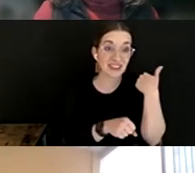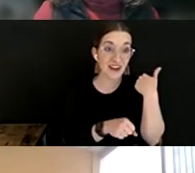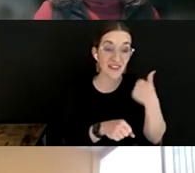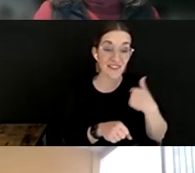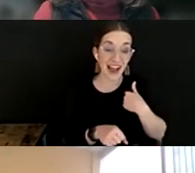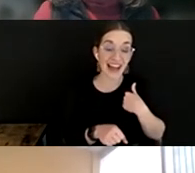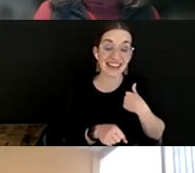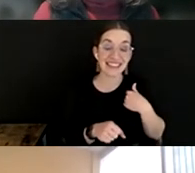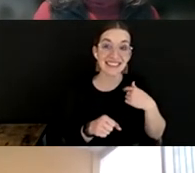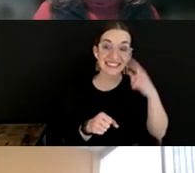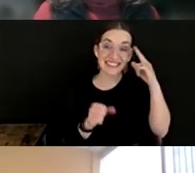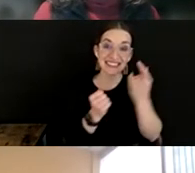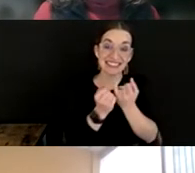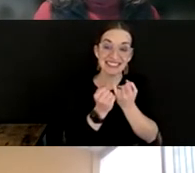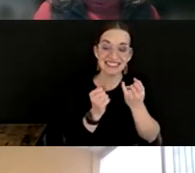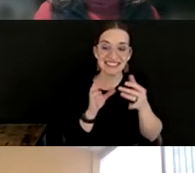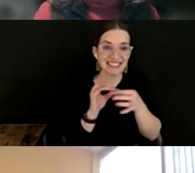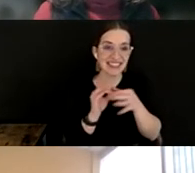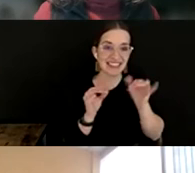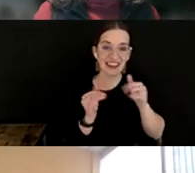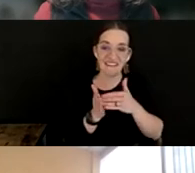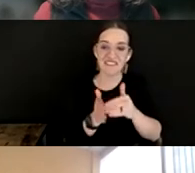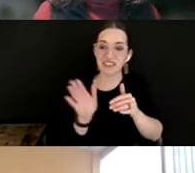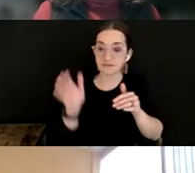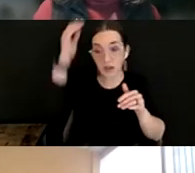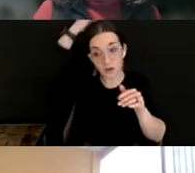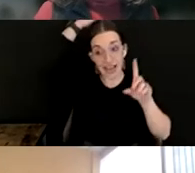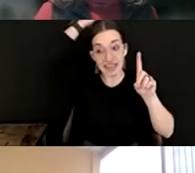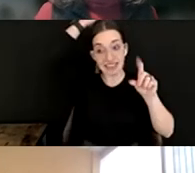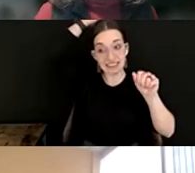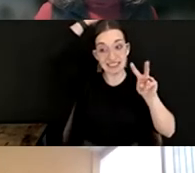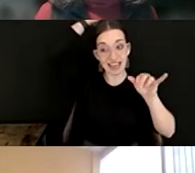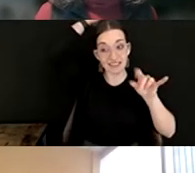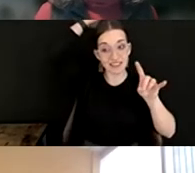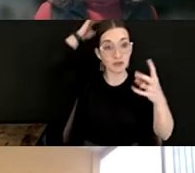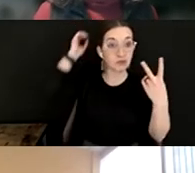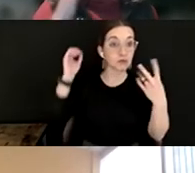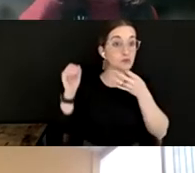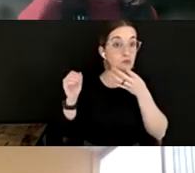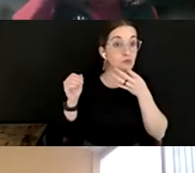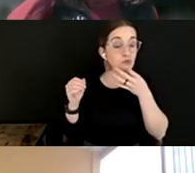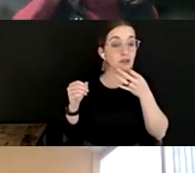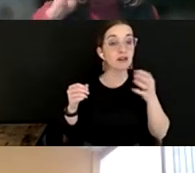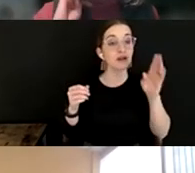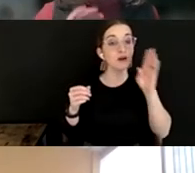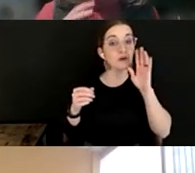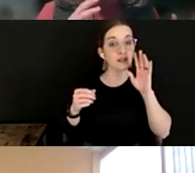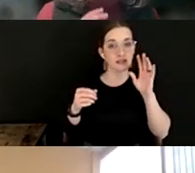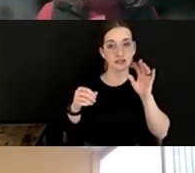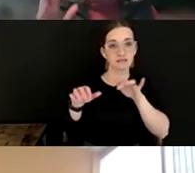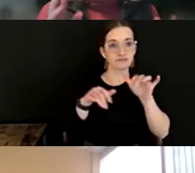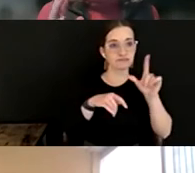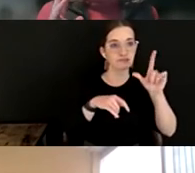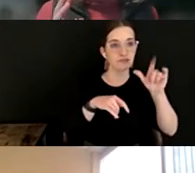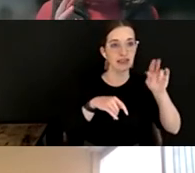So in a couple of moments, David will drop a link in the chat. This is the first of two surveys that you'll get. So this survey is about sort of